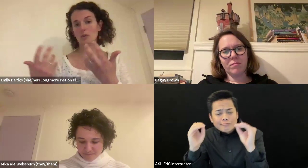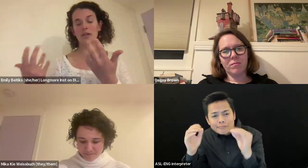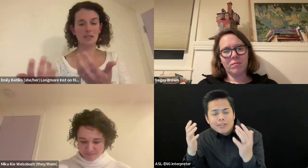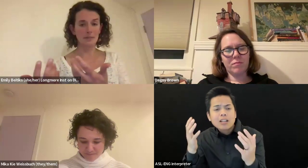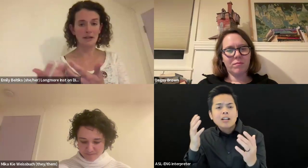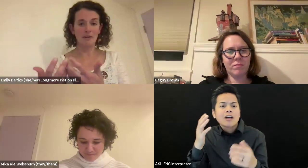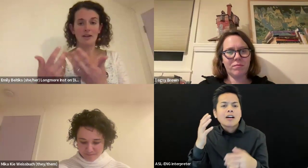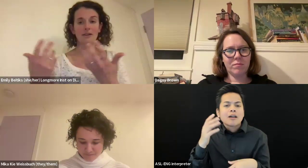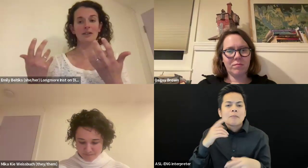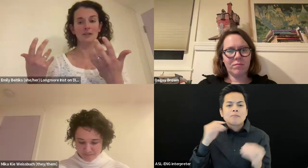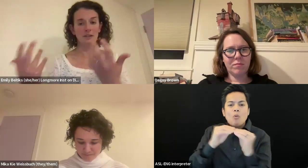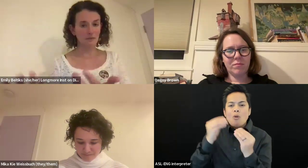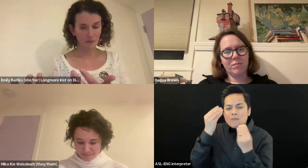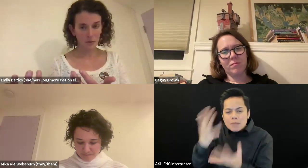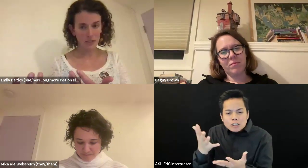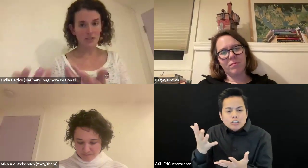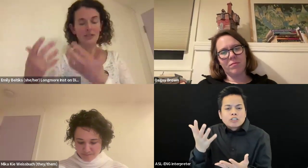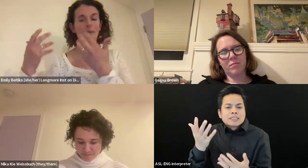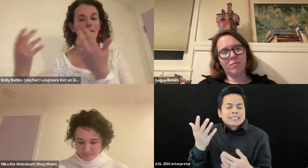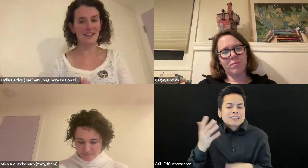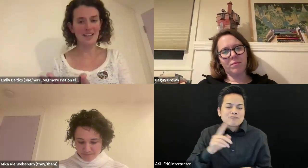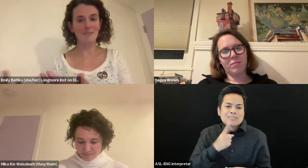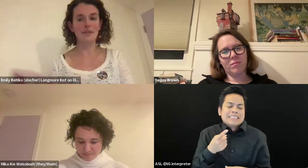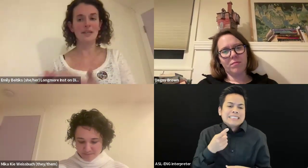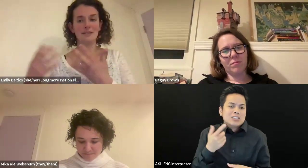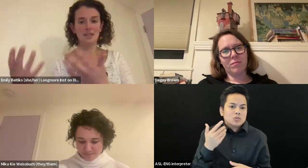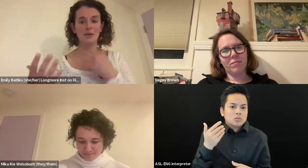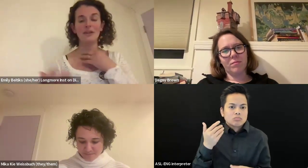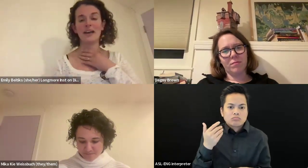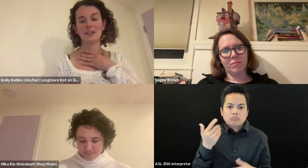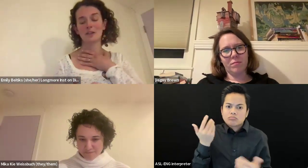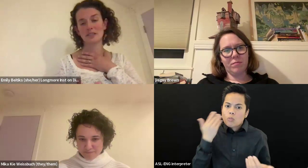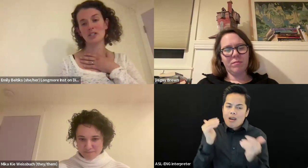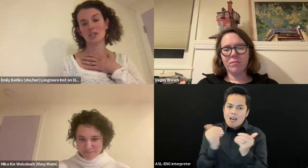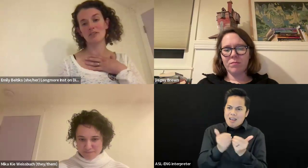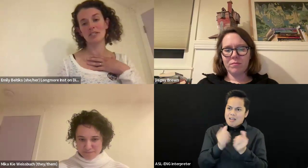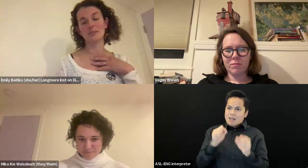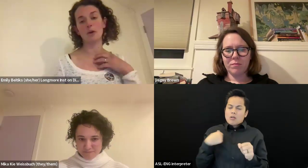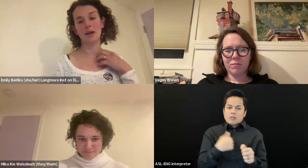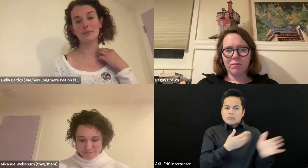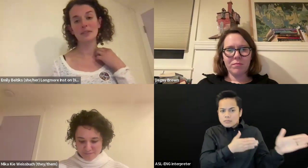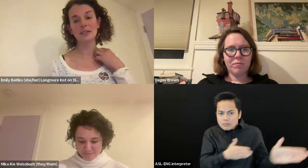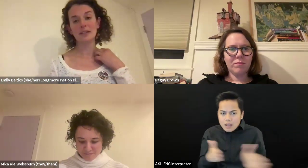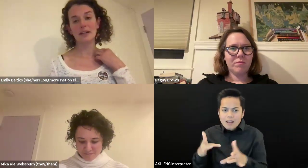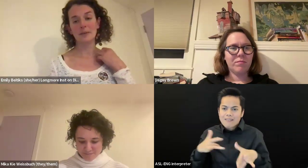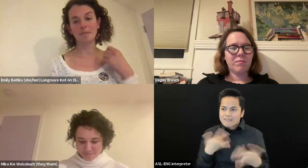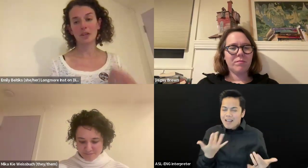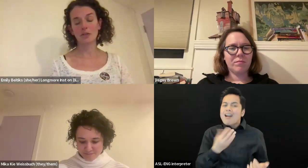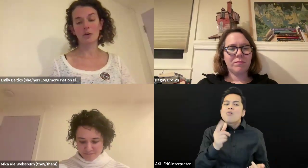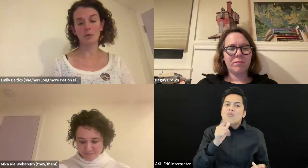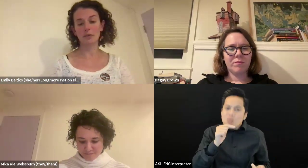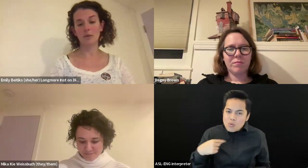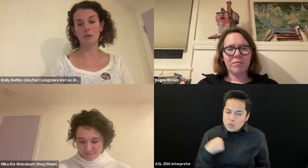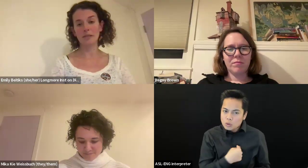like who in the Bay area, who is disabled, like can be, you know, at the center of these programs. Um,